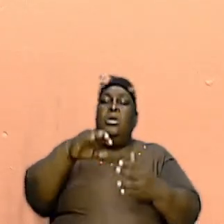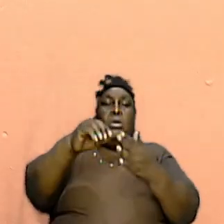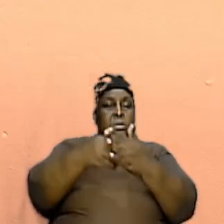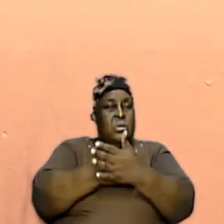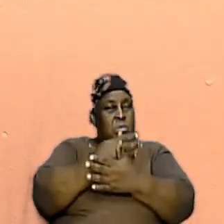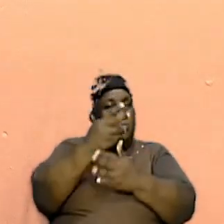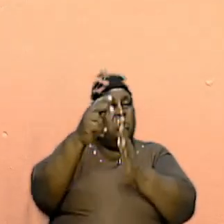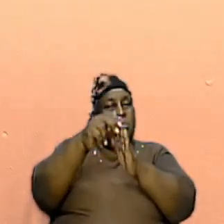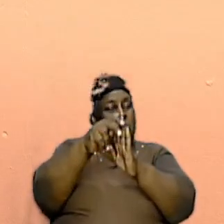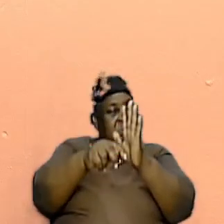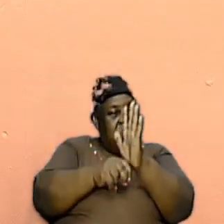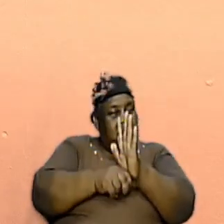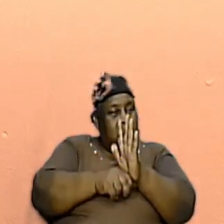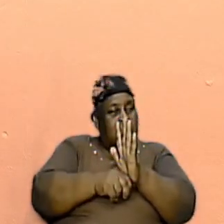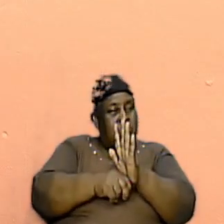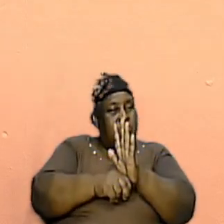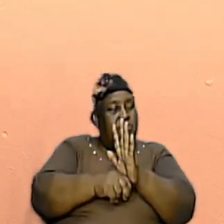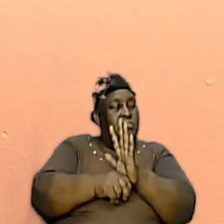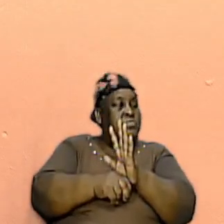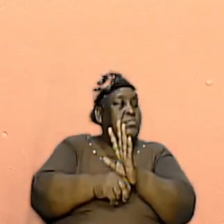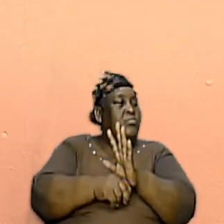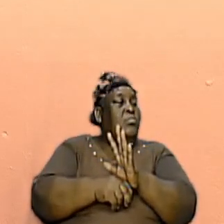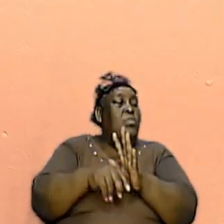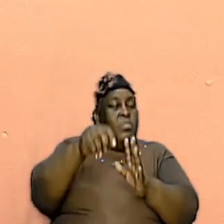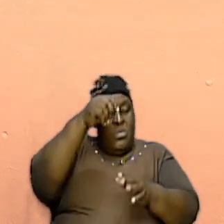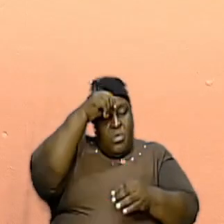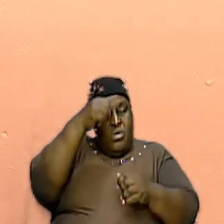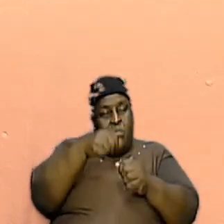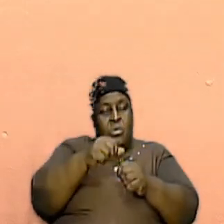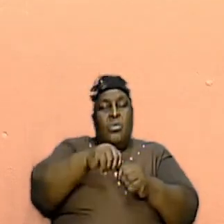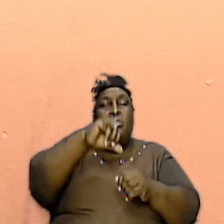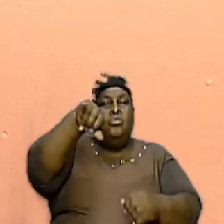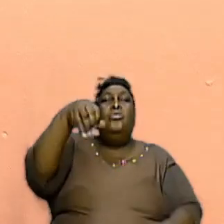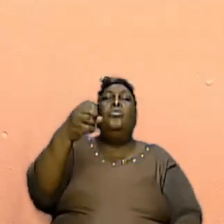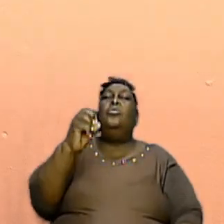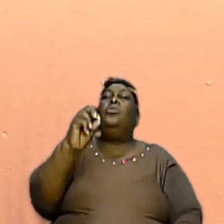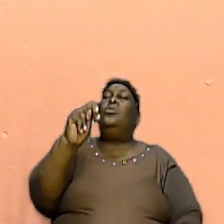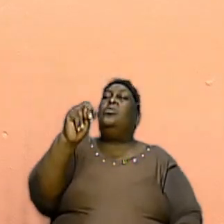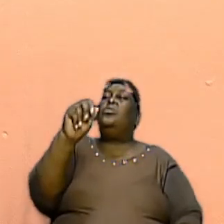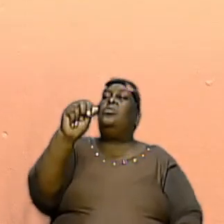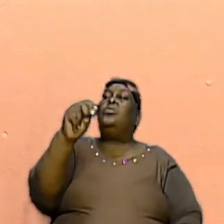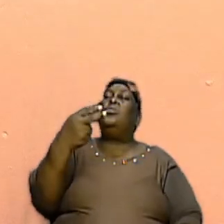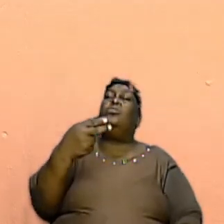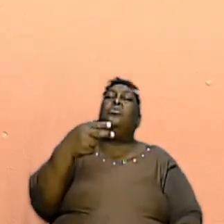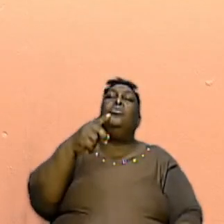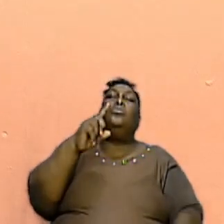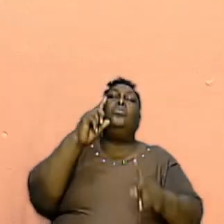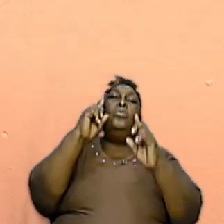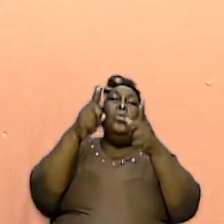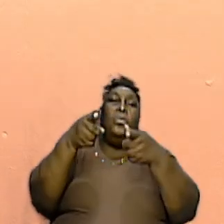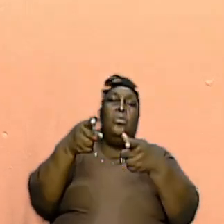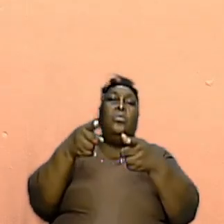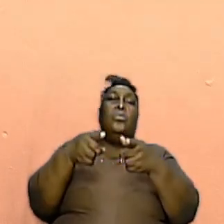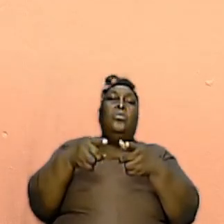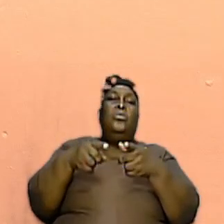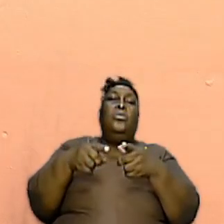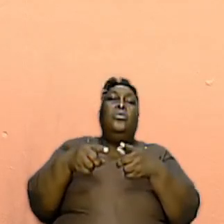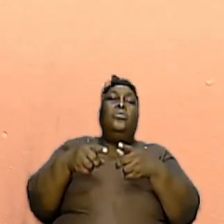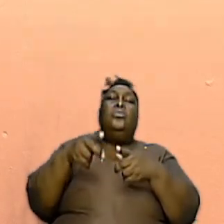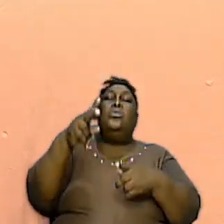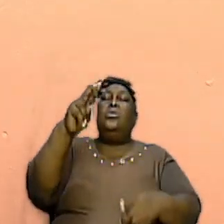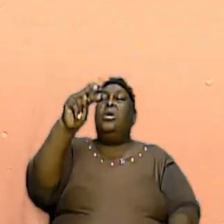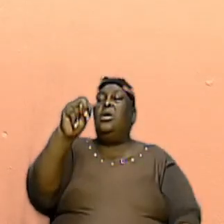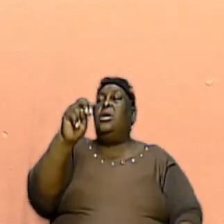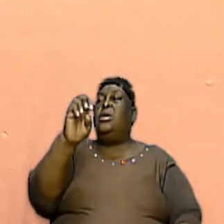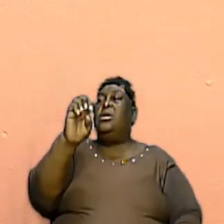I remember when Jonah was to go to Nineveh and God said to him look here hear the words farted